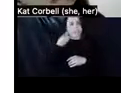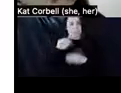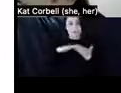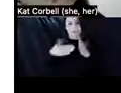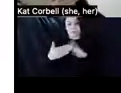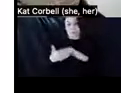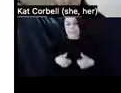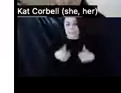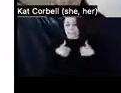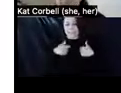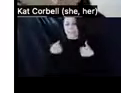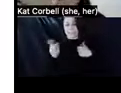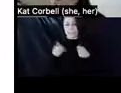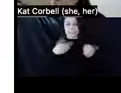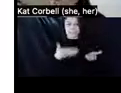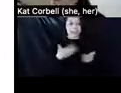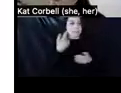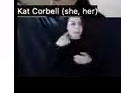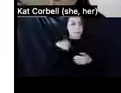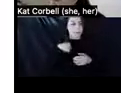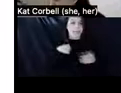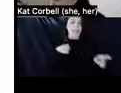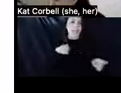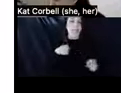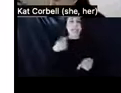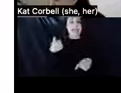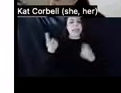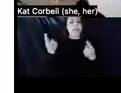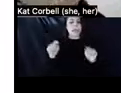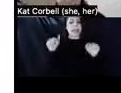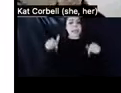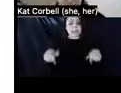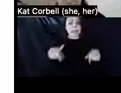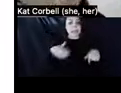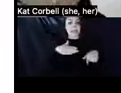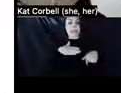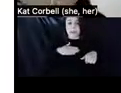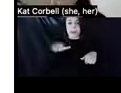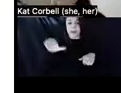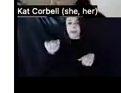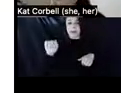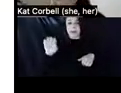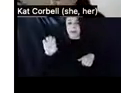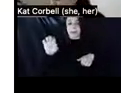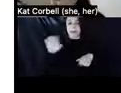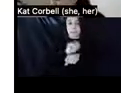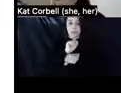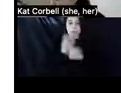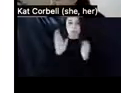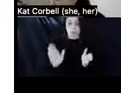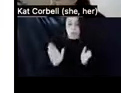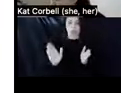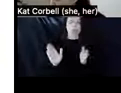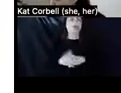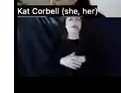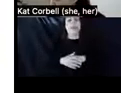this is what they try to run on me. Okay. So here it is. Uh, my caseworker from the Institute for community living, Inc., uh,